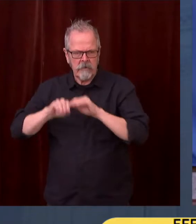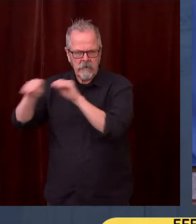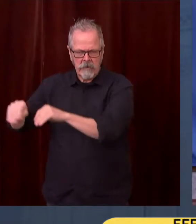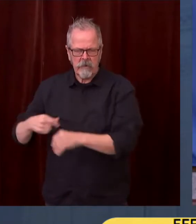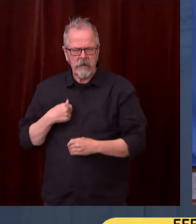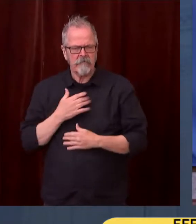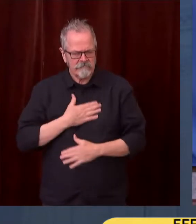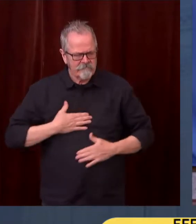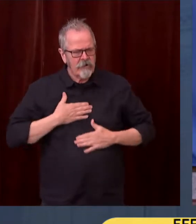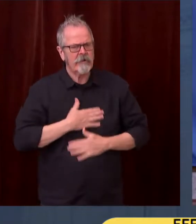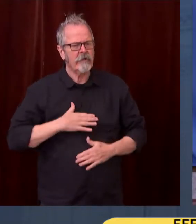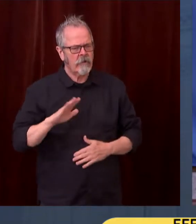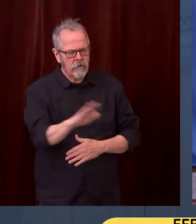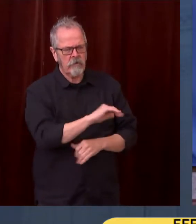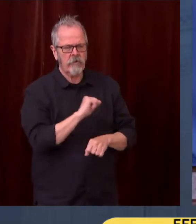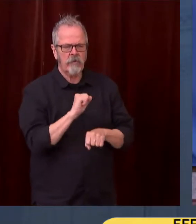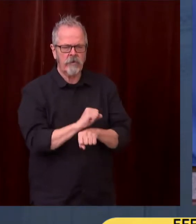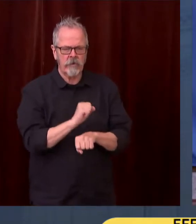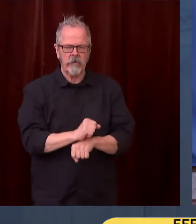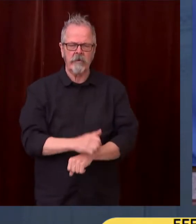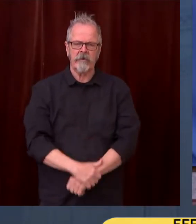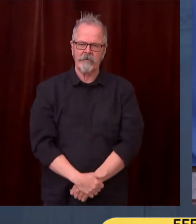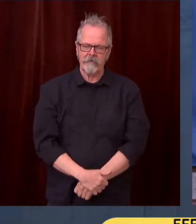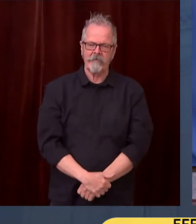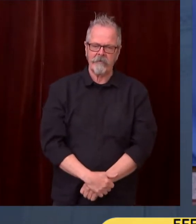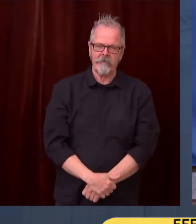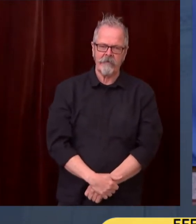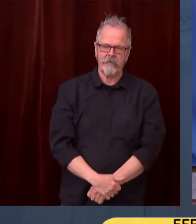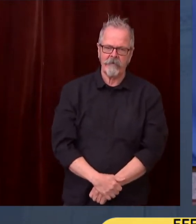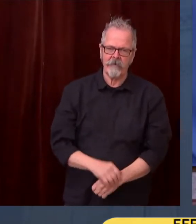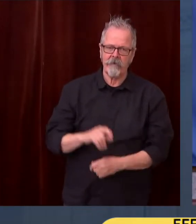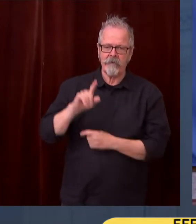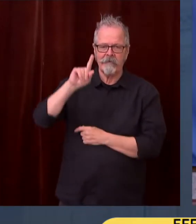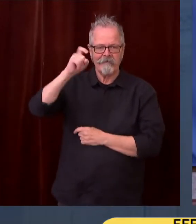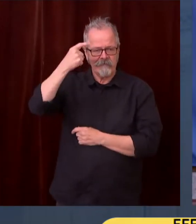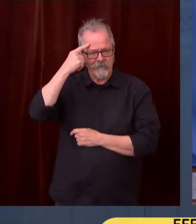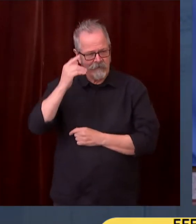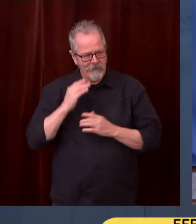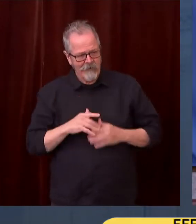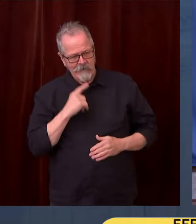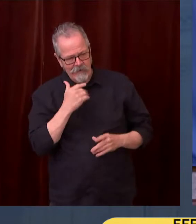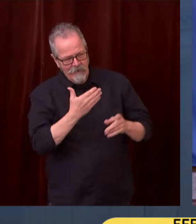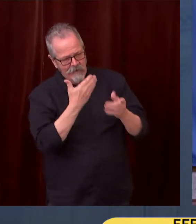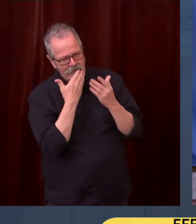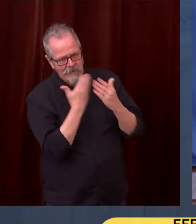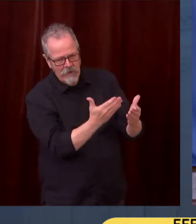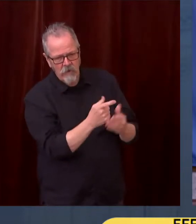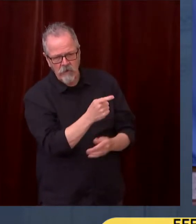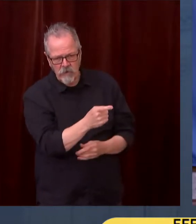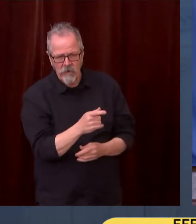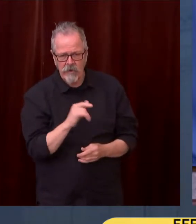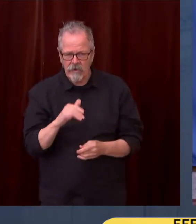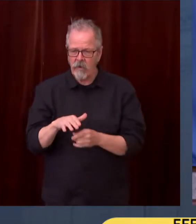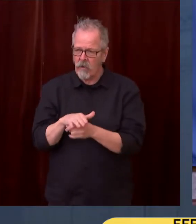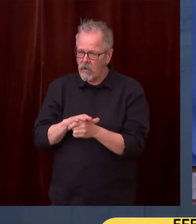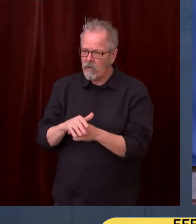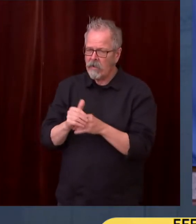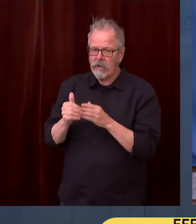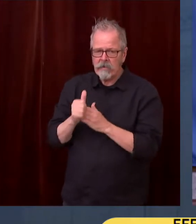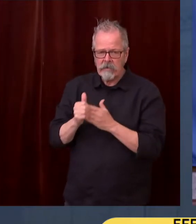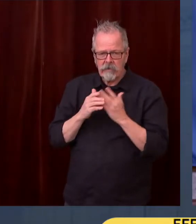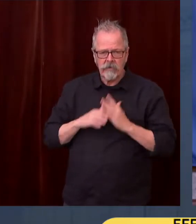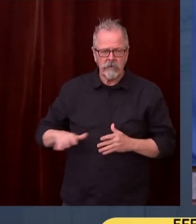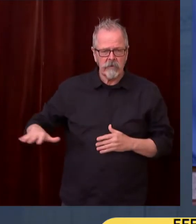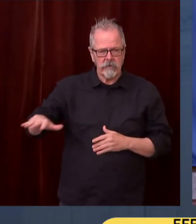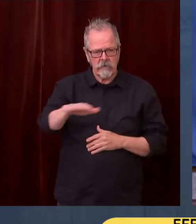Thank you. It's great to have two local leaders. You've pointed out this is a statewide issue. This is urban and rural, north and south,